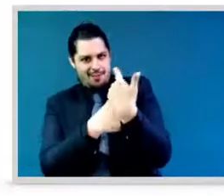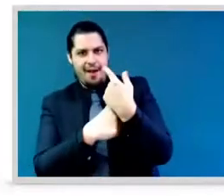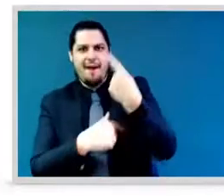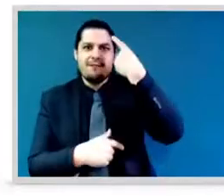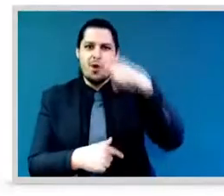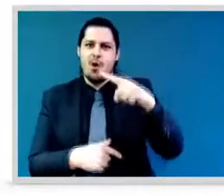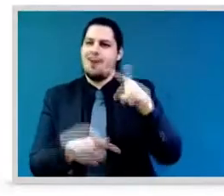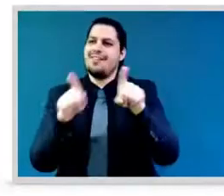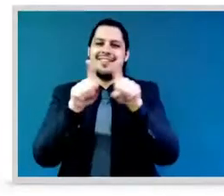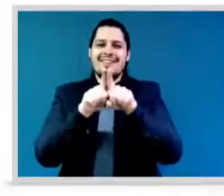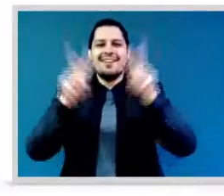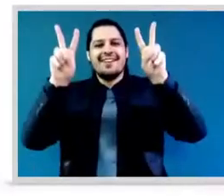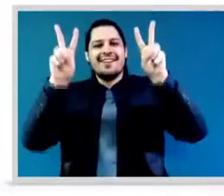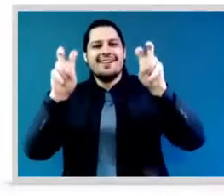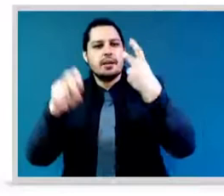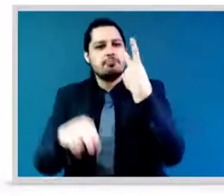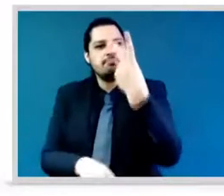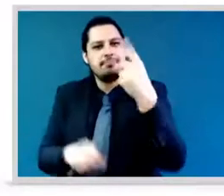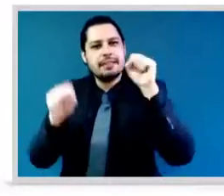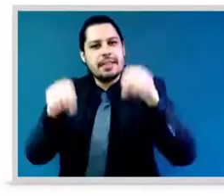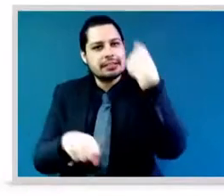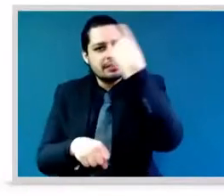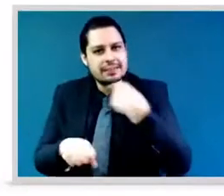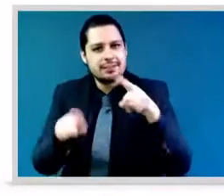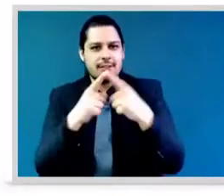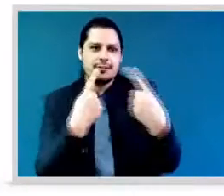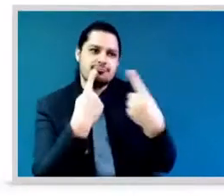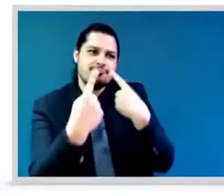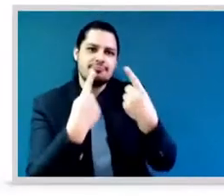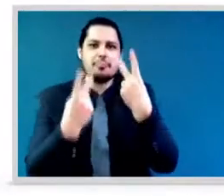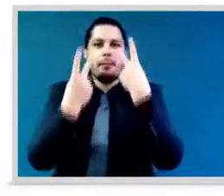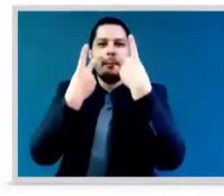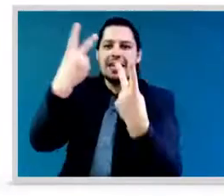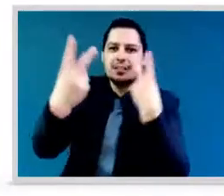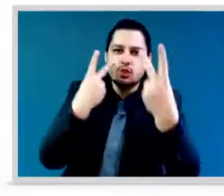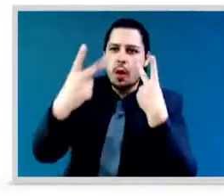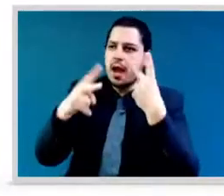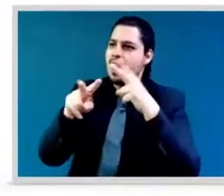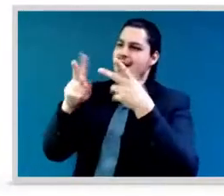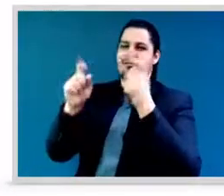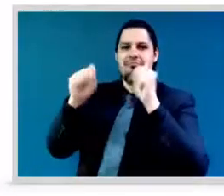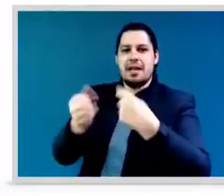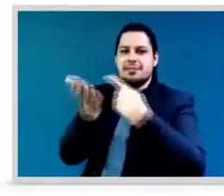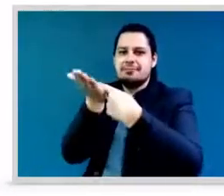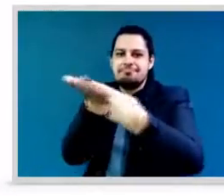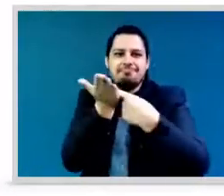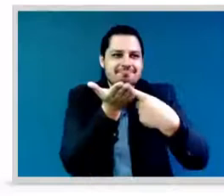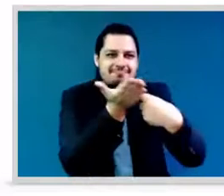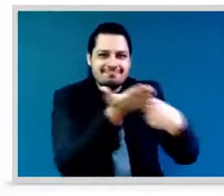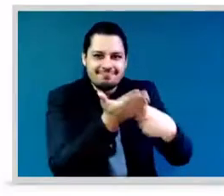person if we were all together in mexico today so i'd like to start